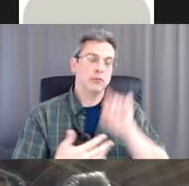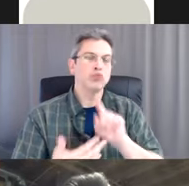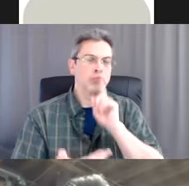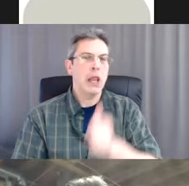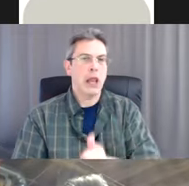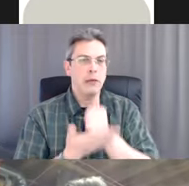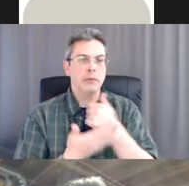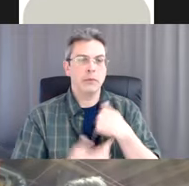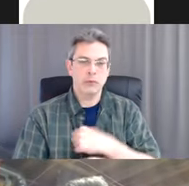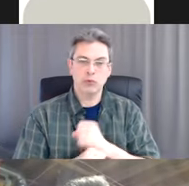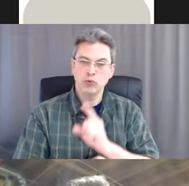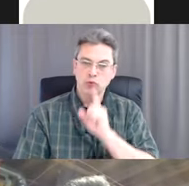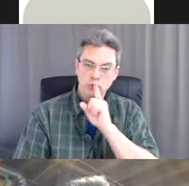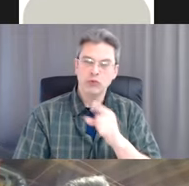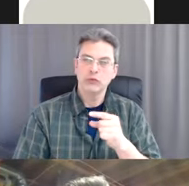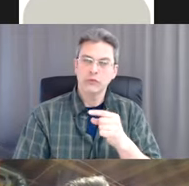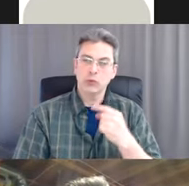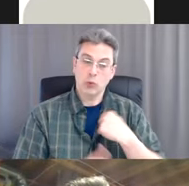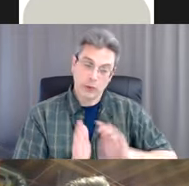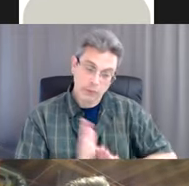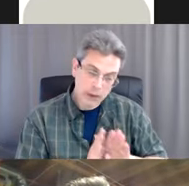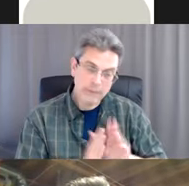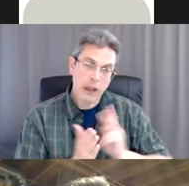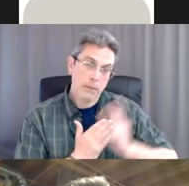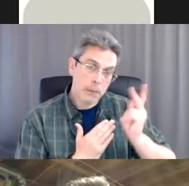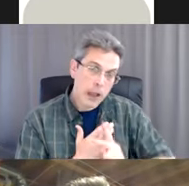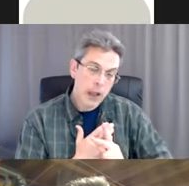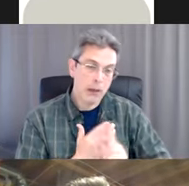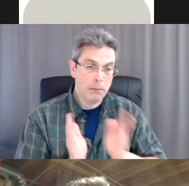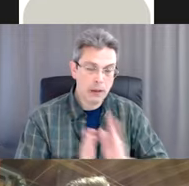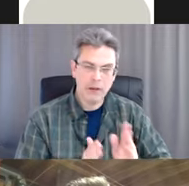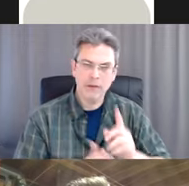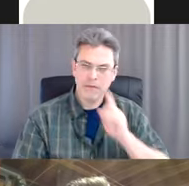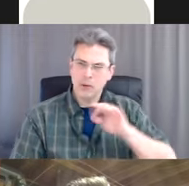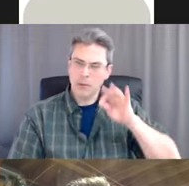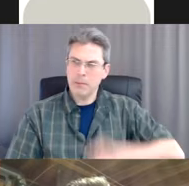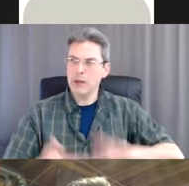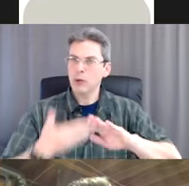sure we're planning and programming things that are useful for our community.